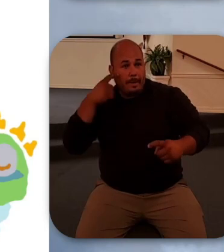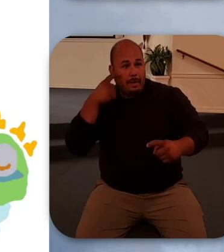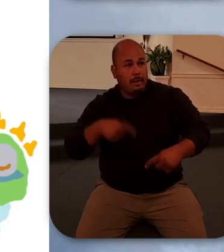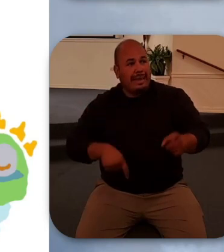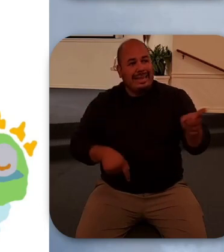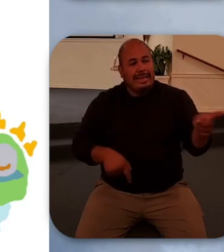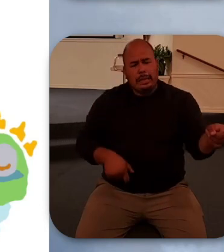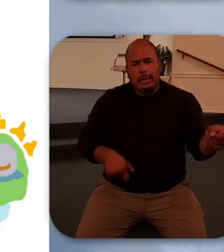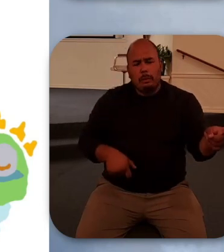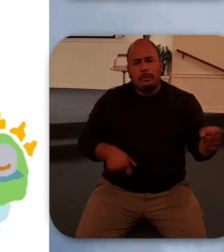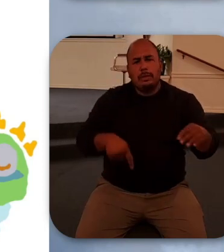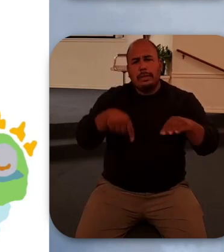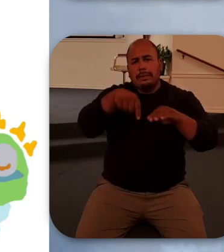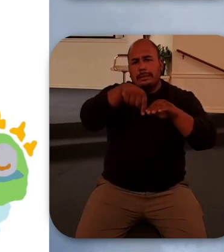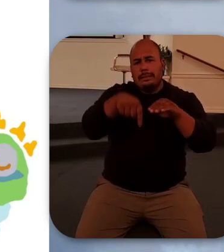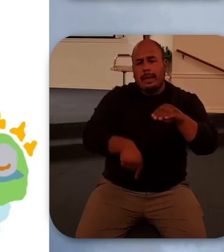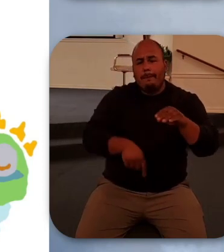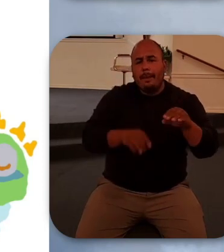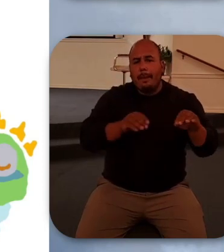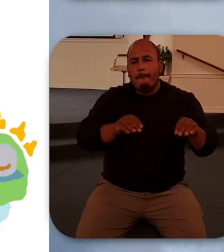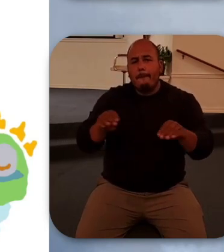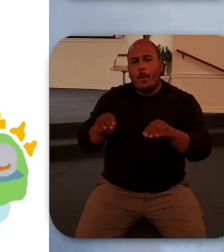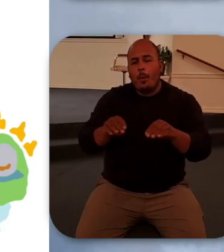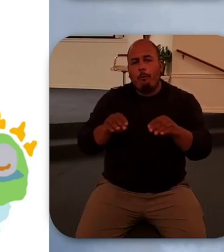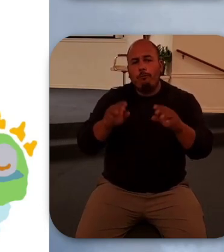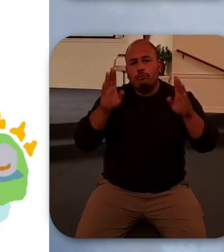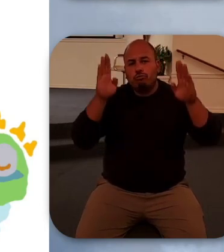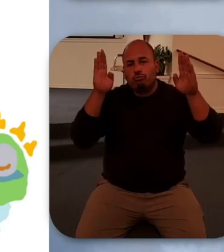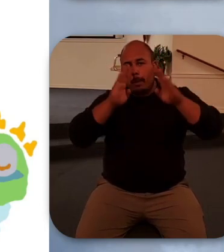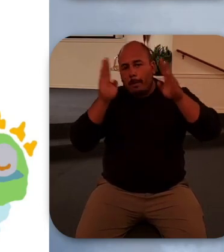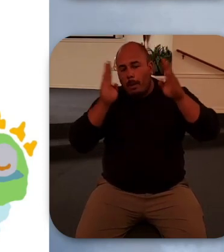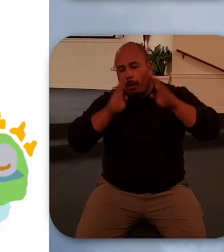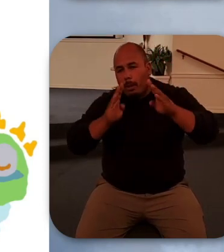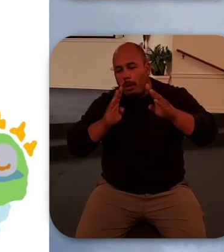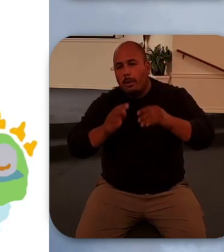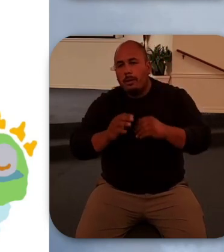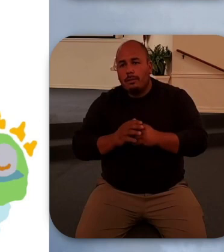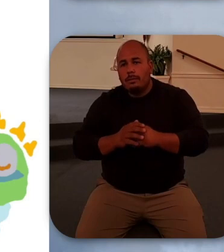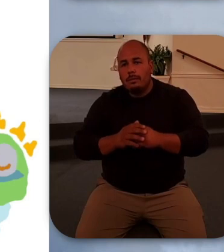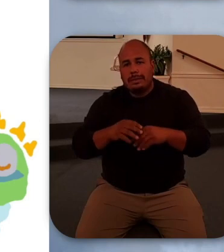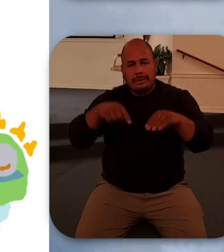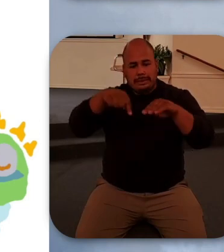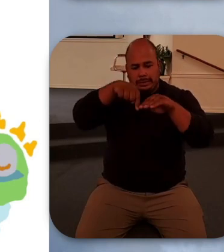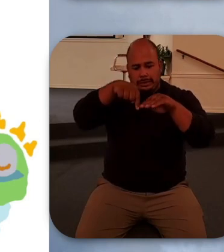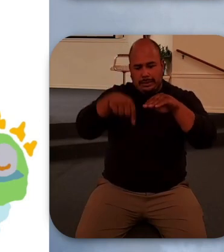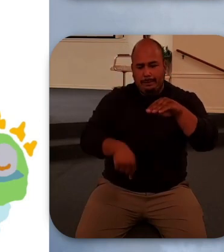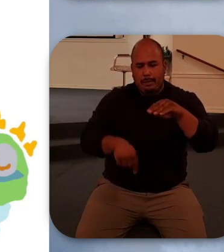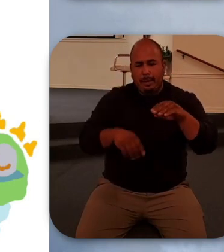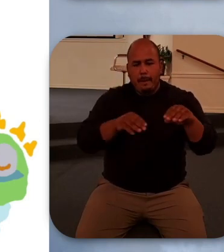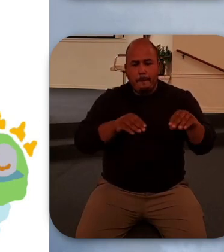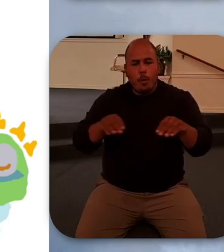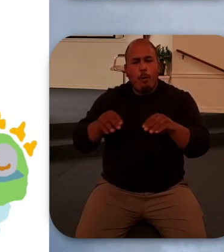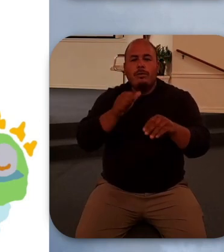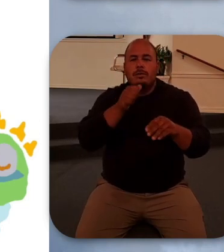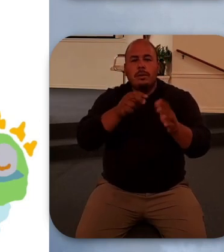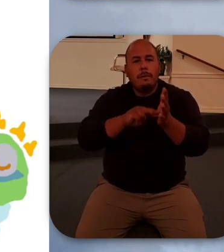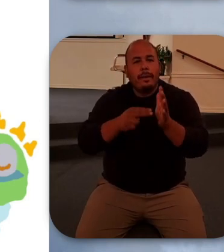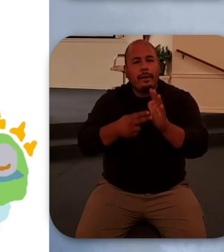Greek word that is translated there deeply moved means more than just getting emotional.